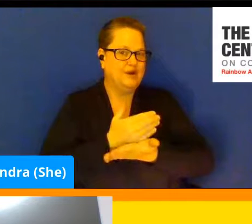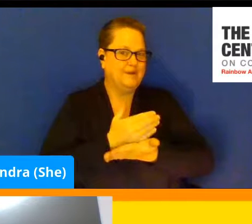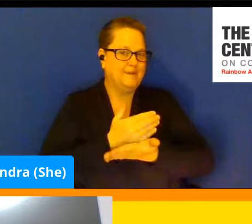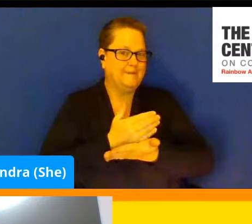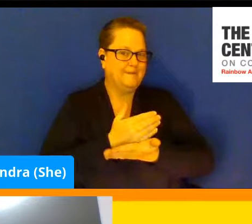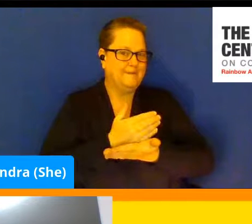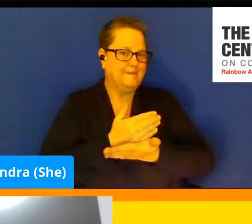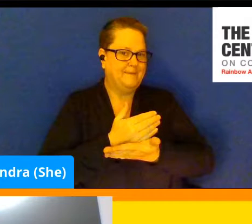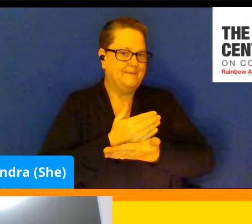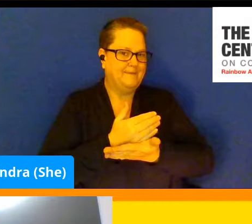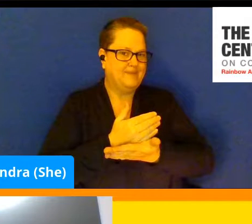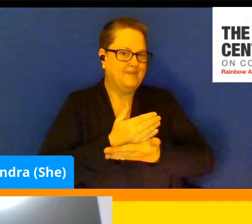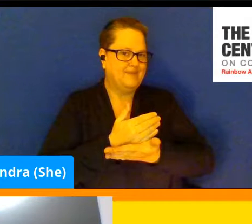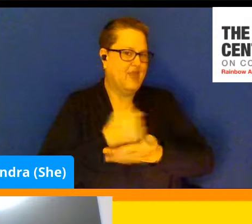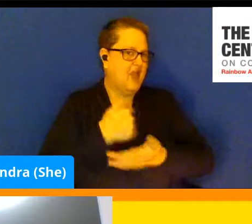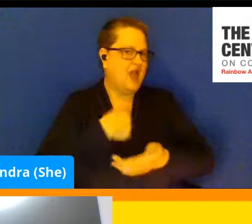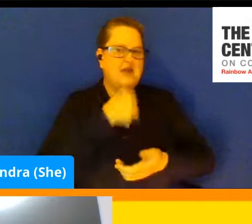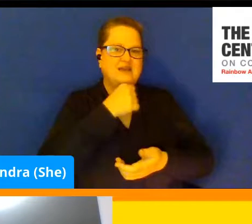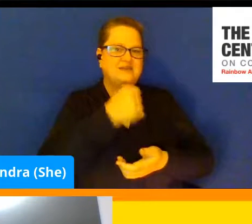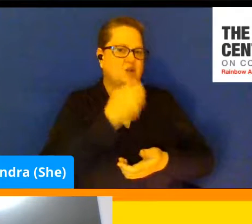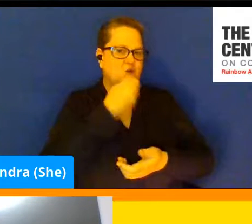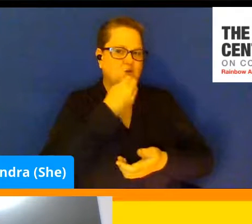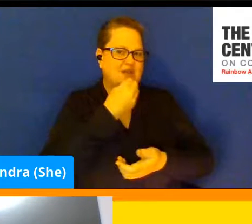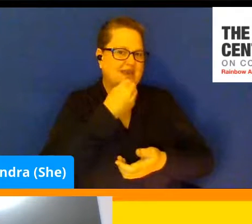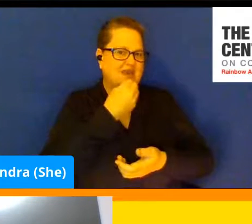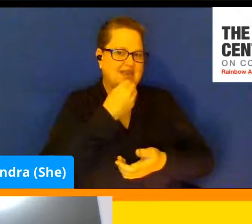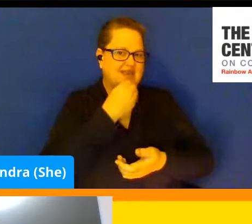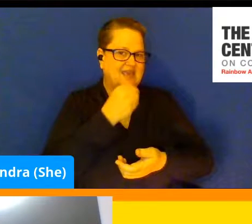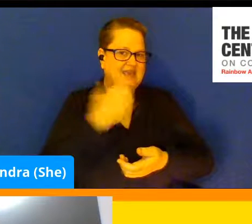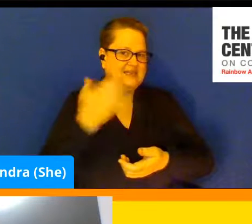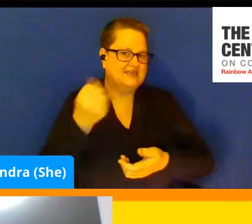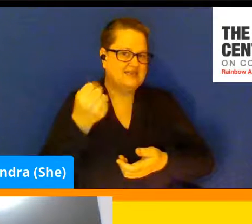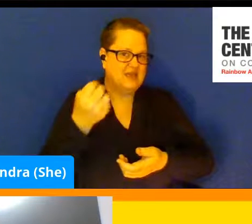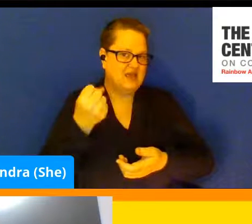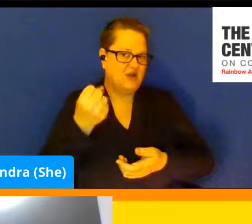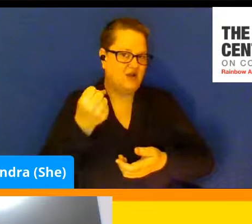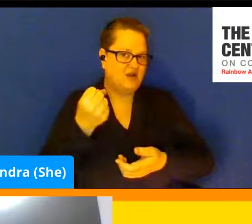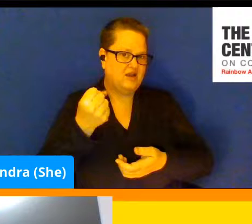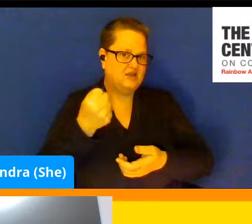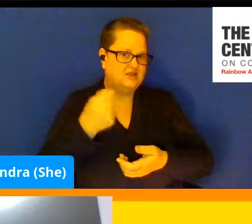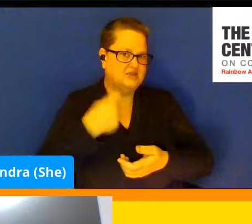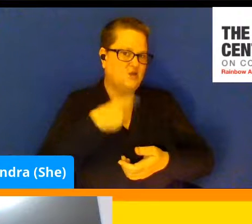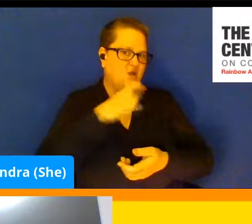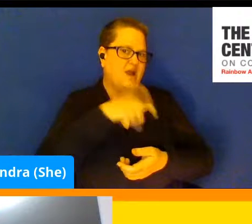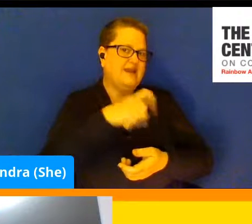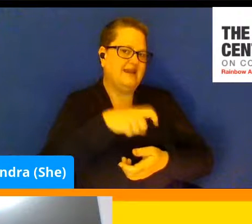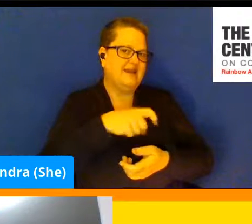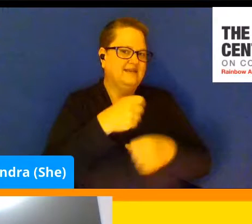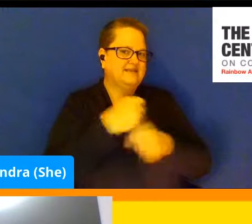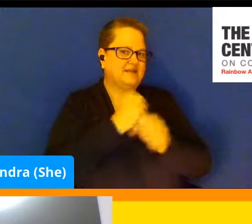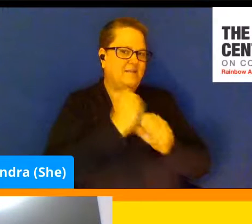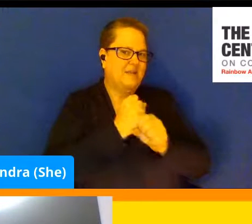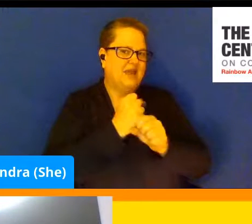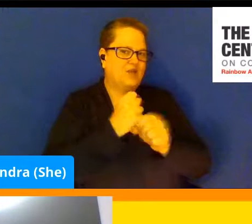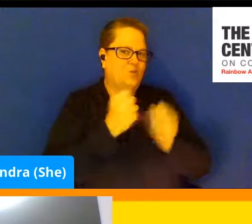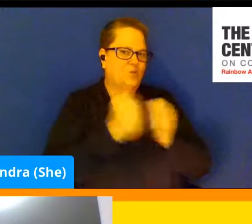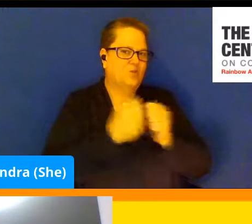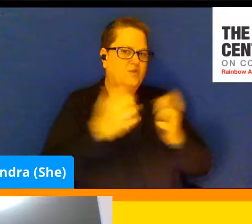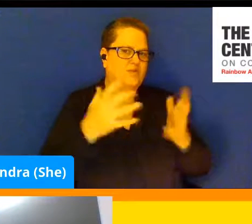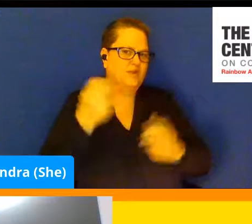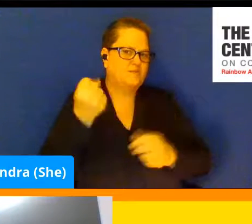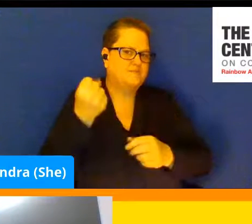And I don't eat dairy, so I had to get like a dairy-free version of what up there.